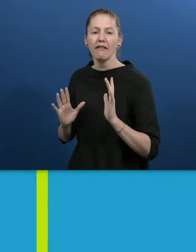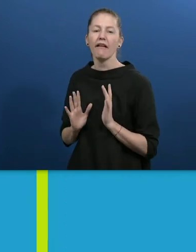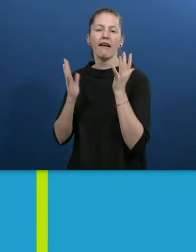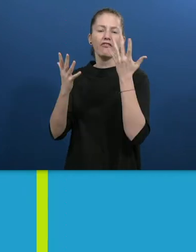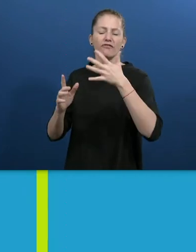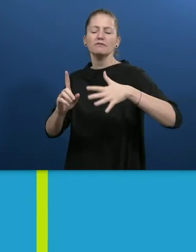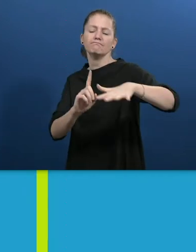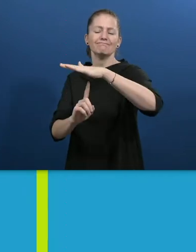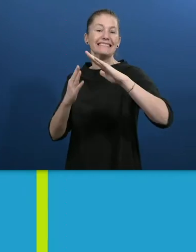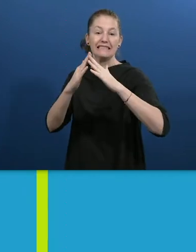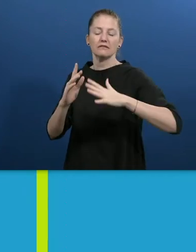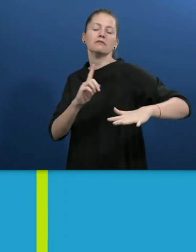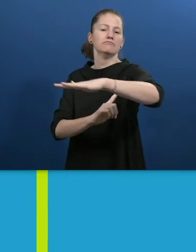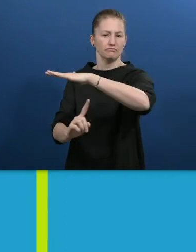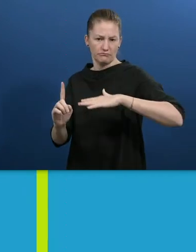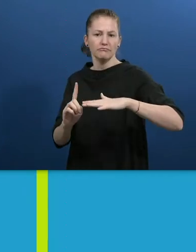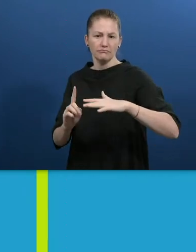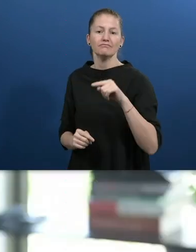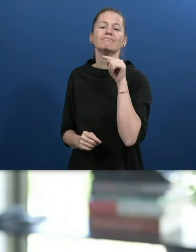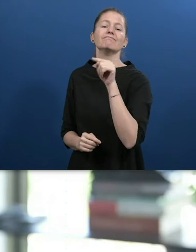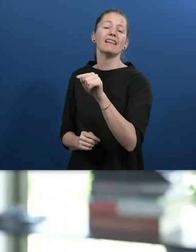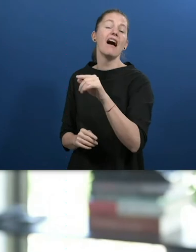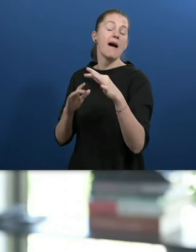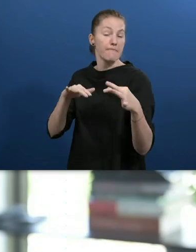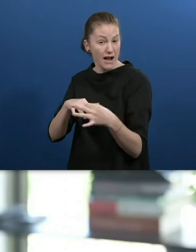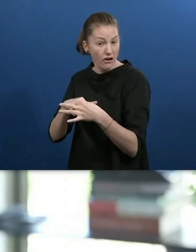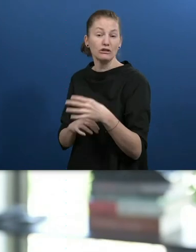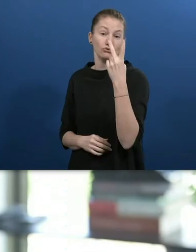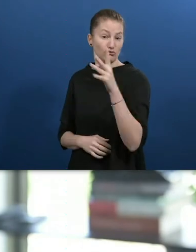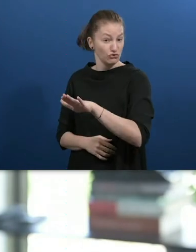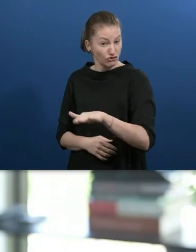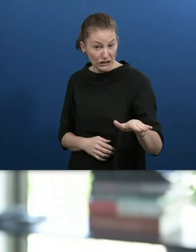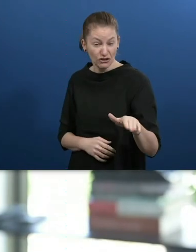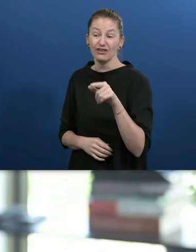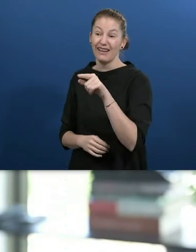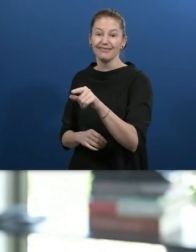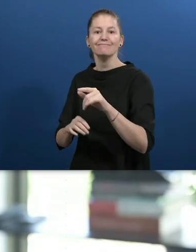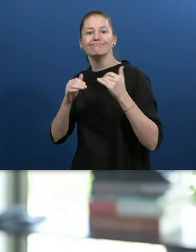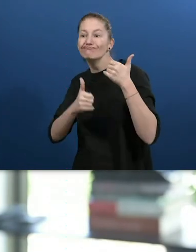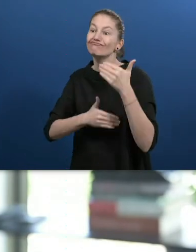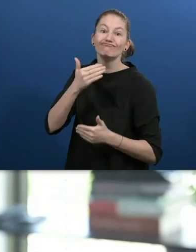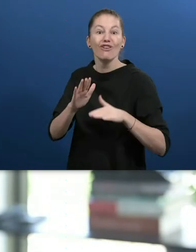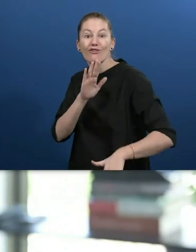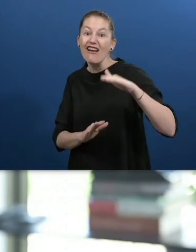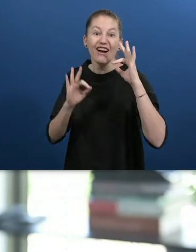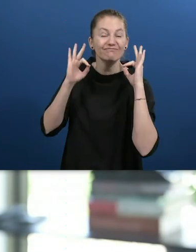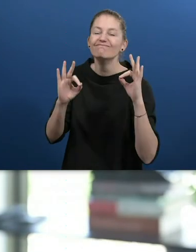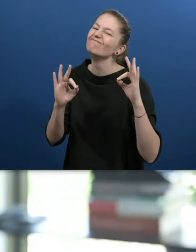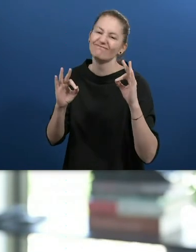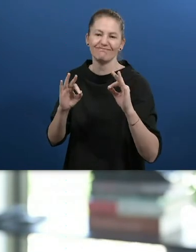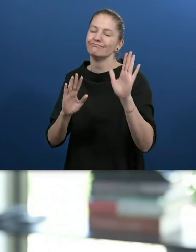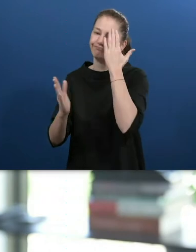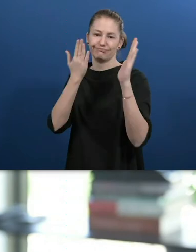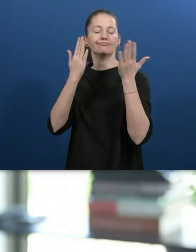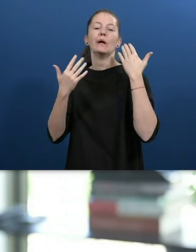married with two children. He faced a lot of challenges while growing up. He was never fully accepted by his